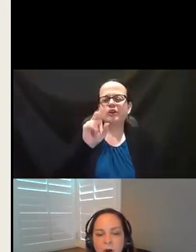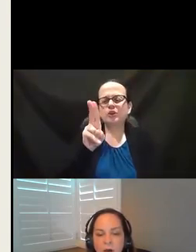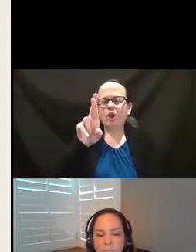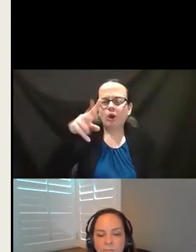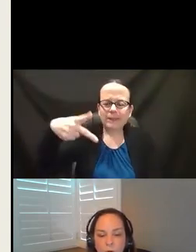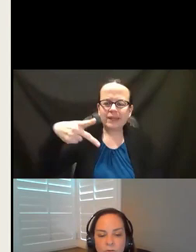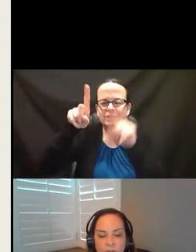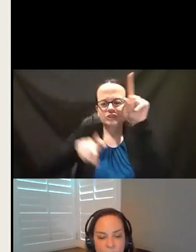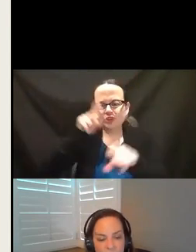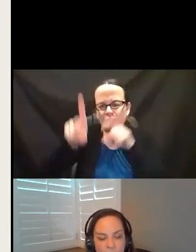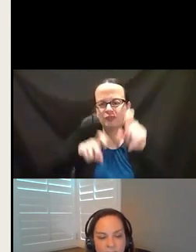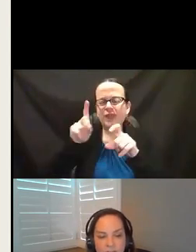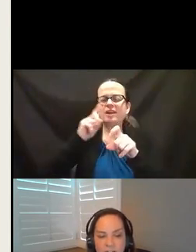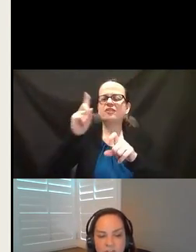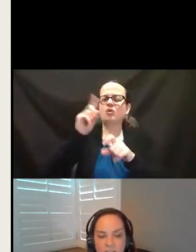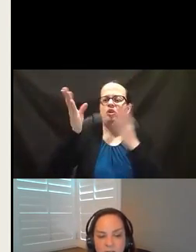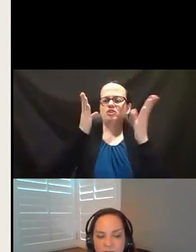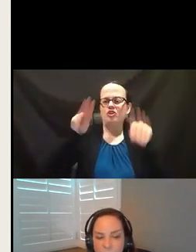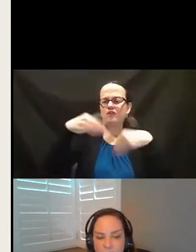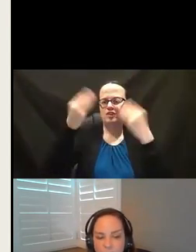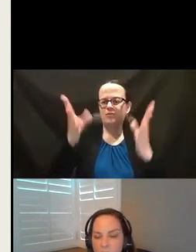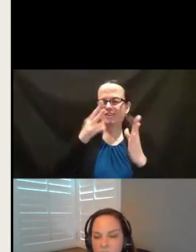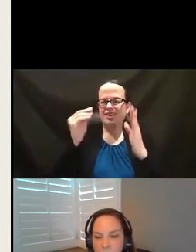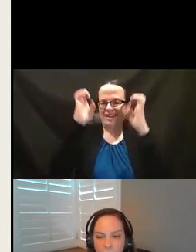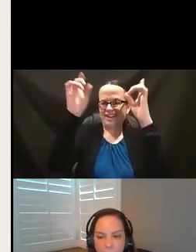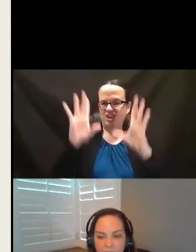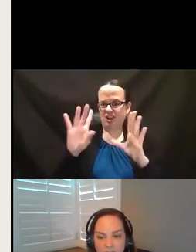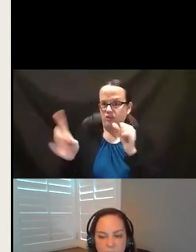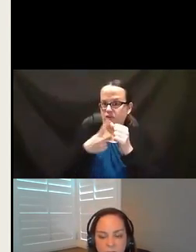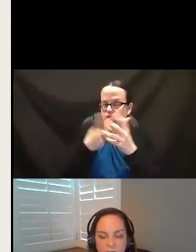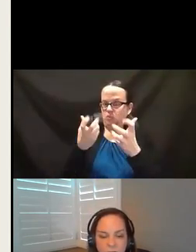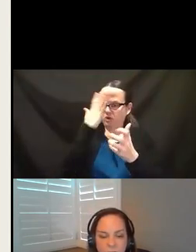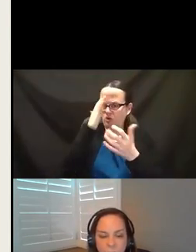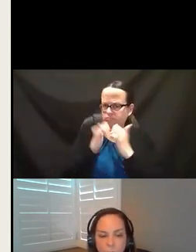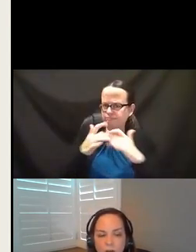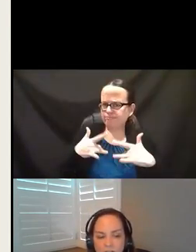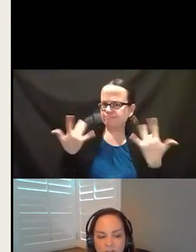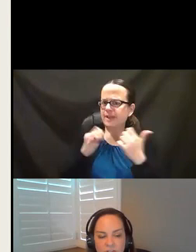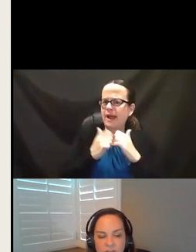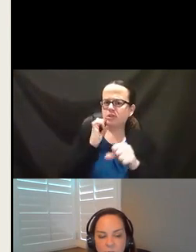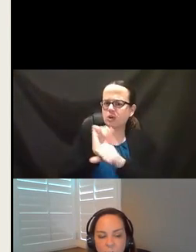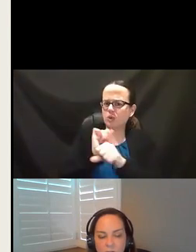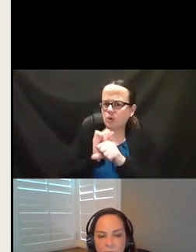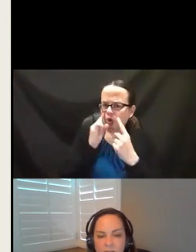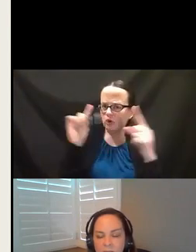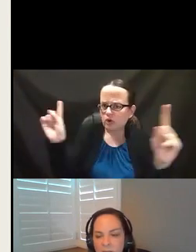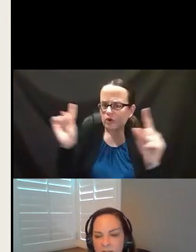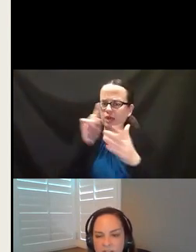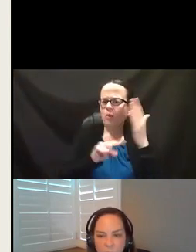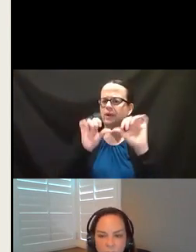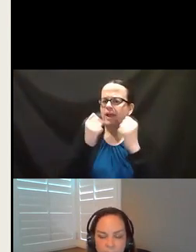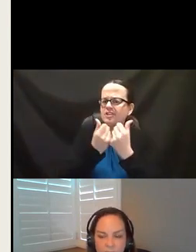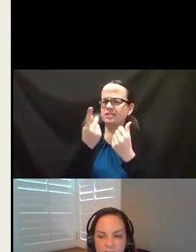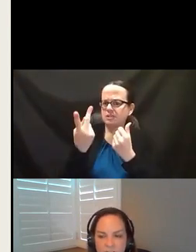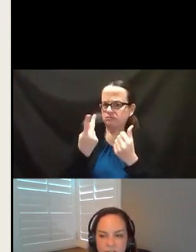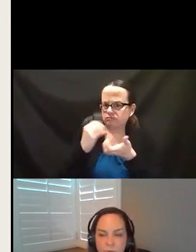for the service providers and educators first, wanting to know, how's this working for you? What agencies are you working with? And